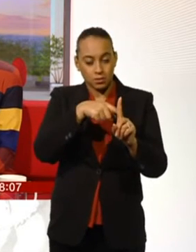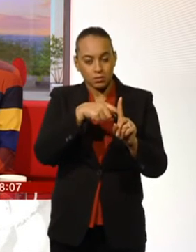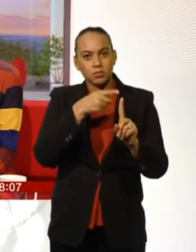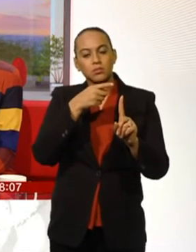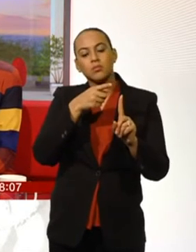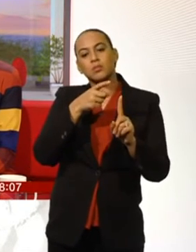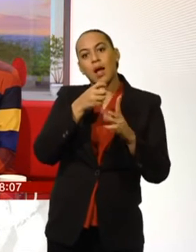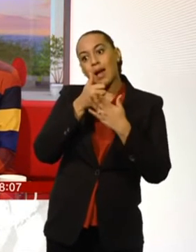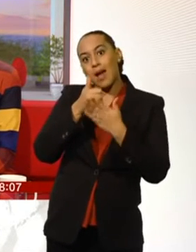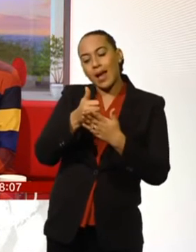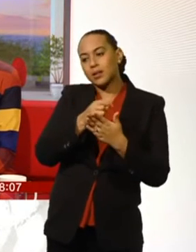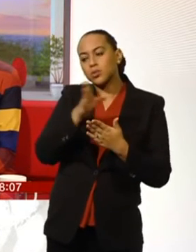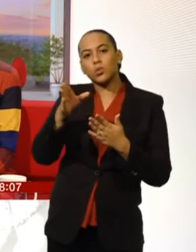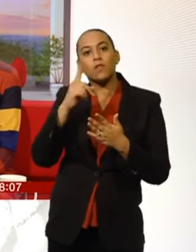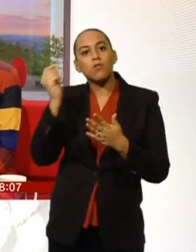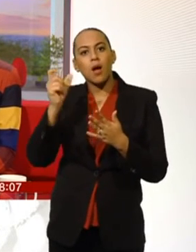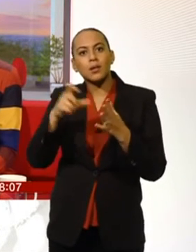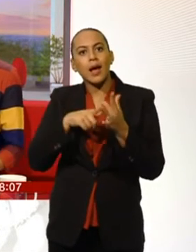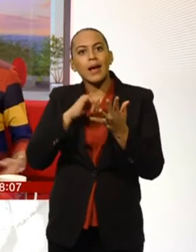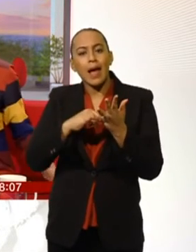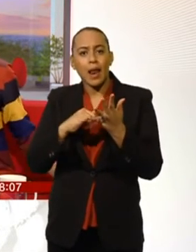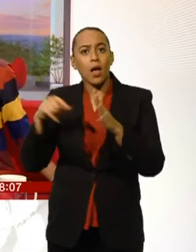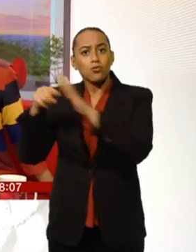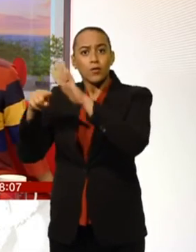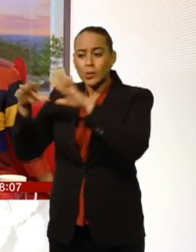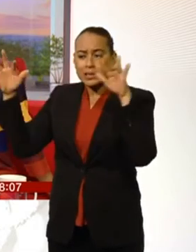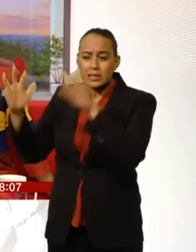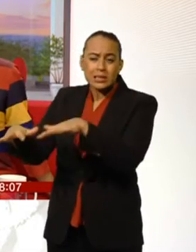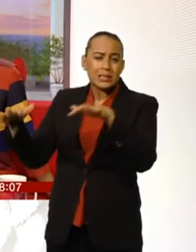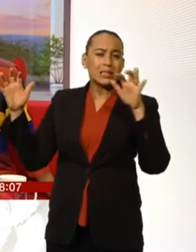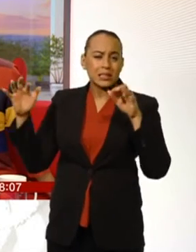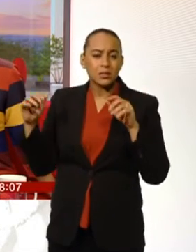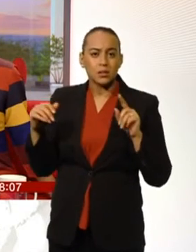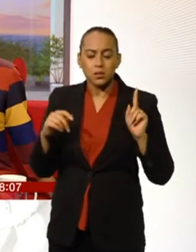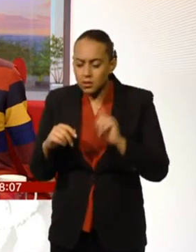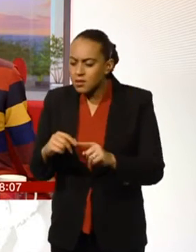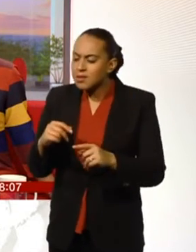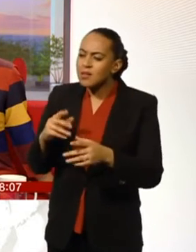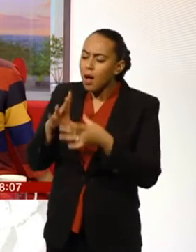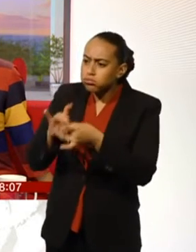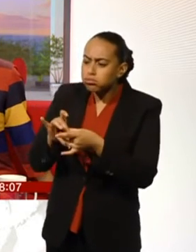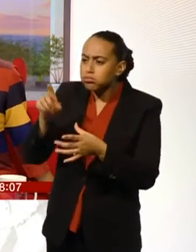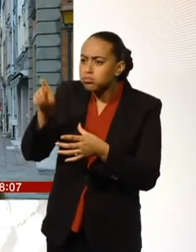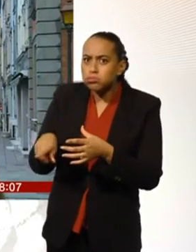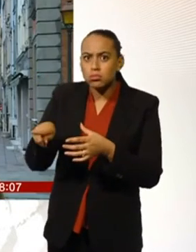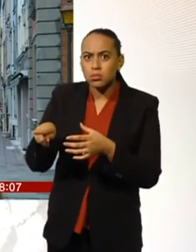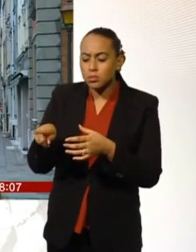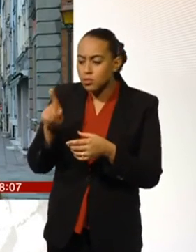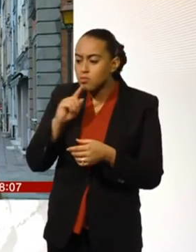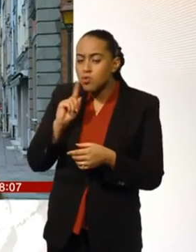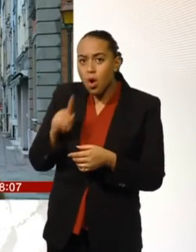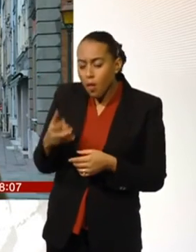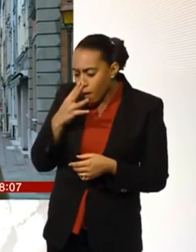immigration. He hit a four-year-old girl in his vehicle after her family repeatedly begged him to take her to England. Let's talk to our Paris correspondent, Hugh